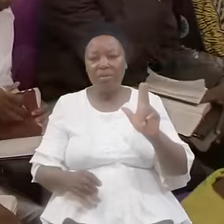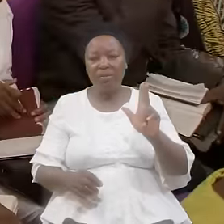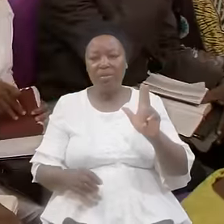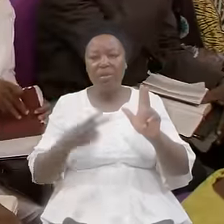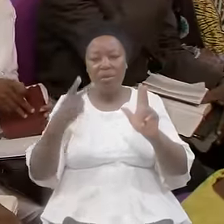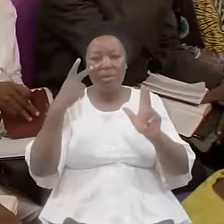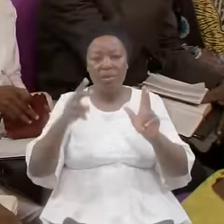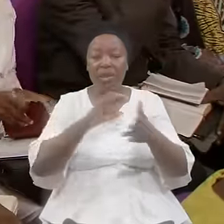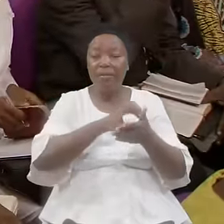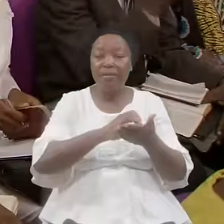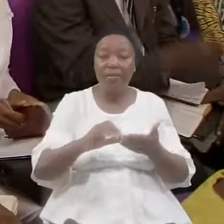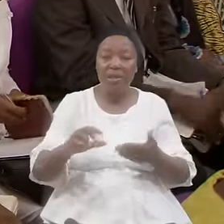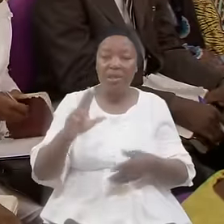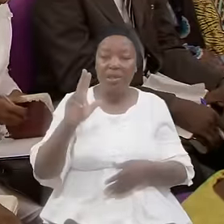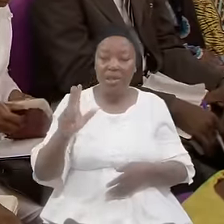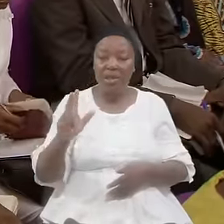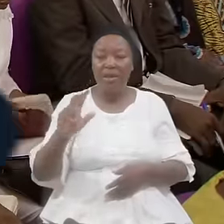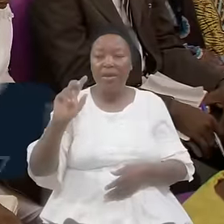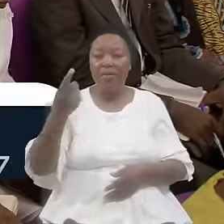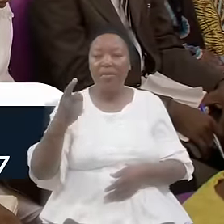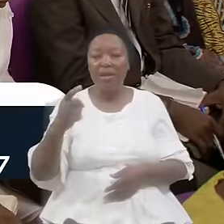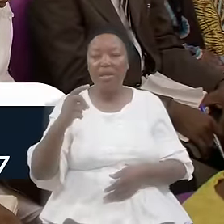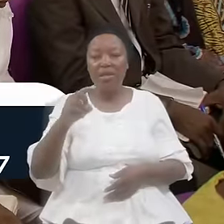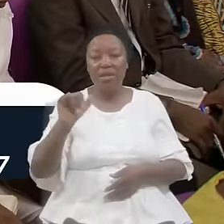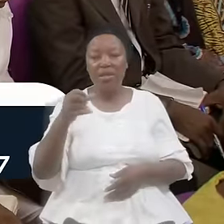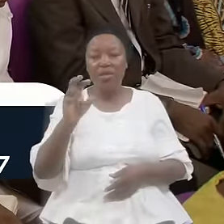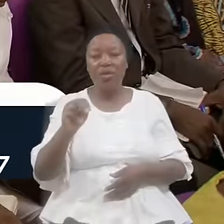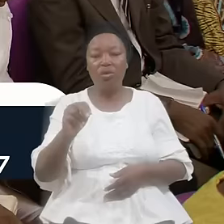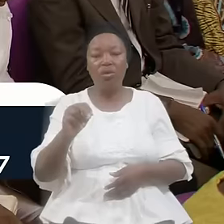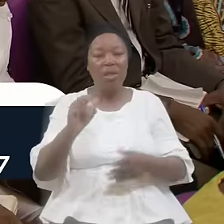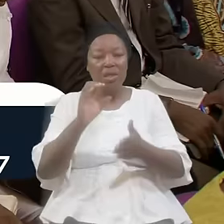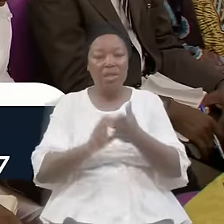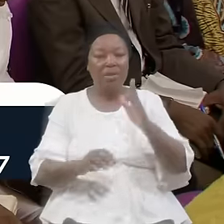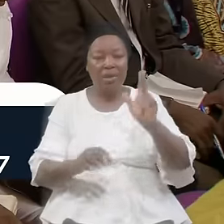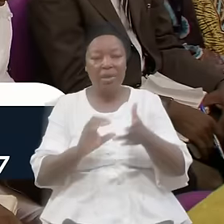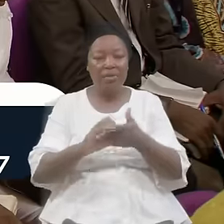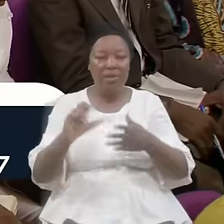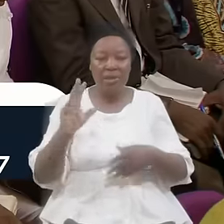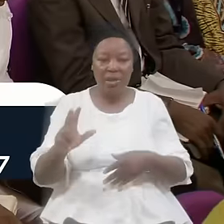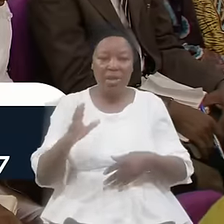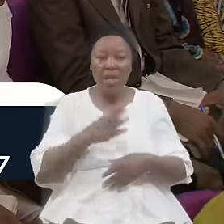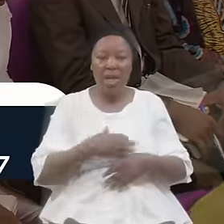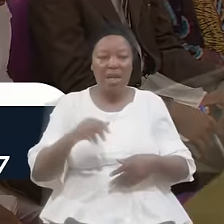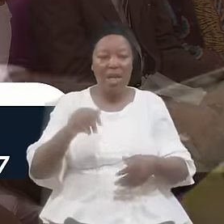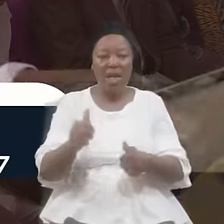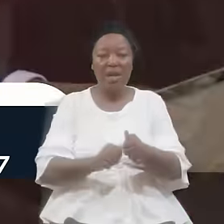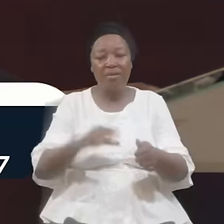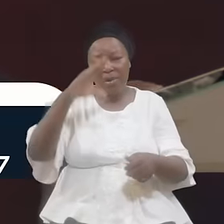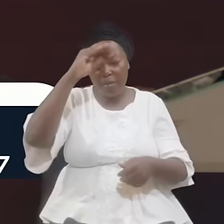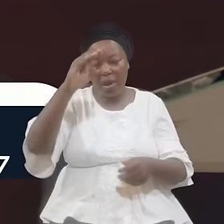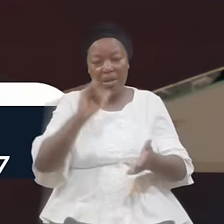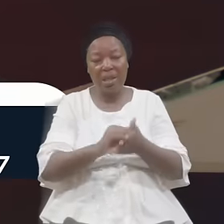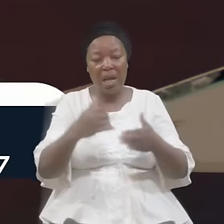at verse 3 First John chapter 3 Verse 3 And every man That